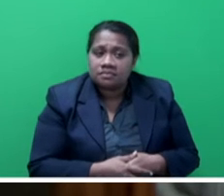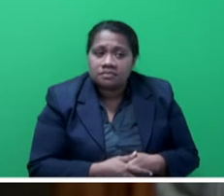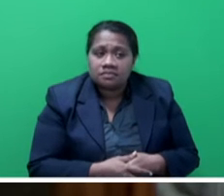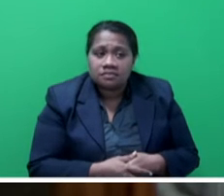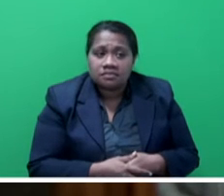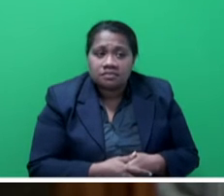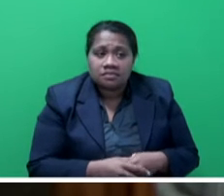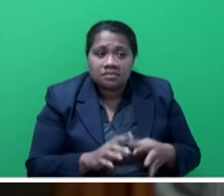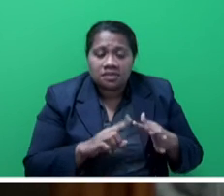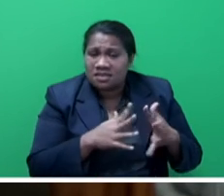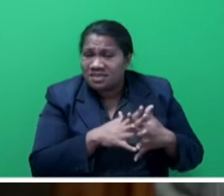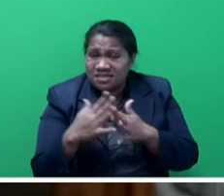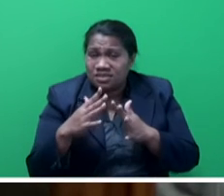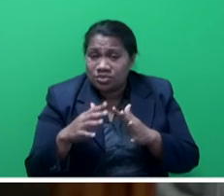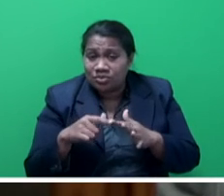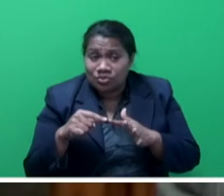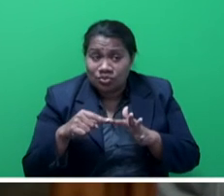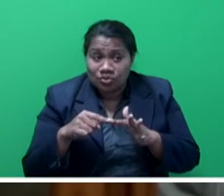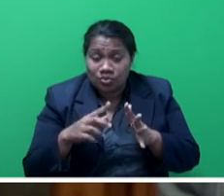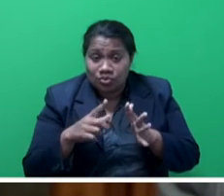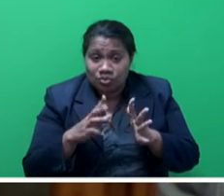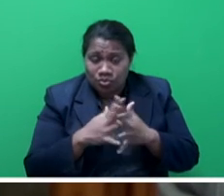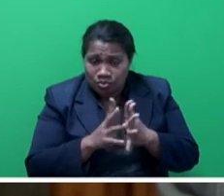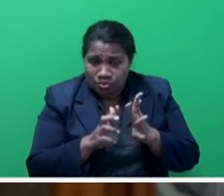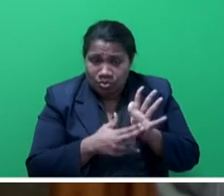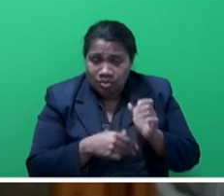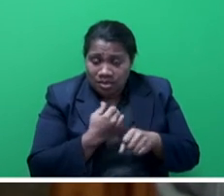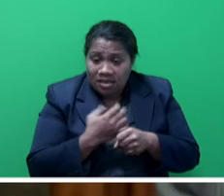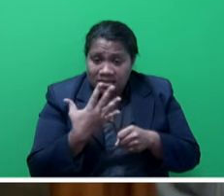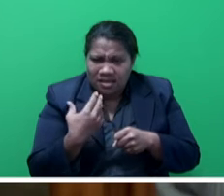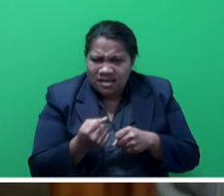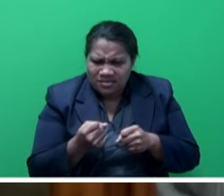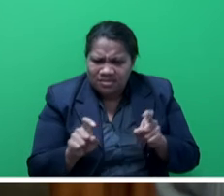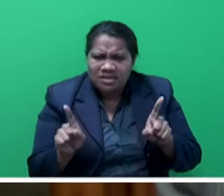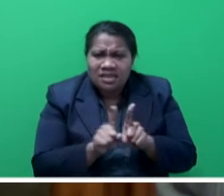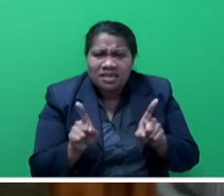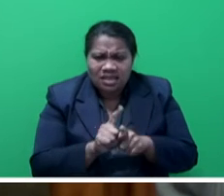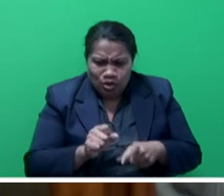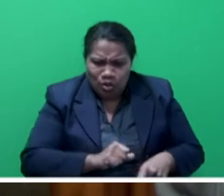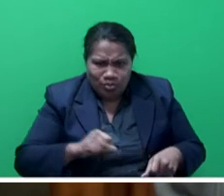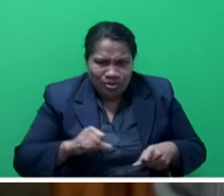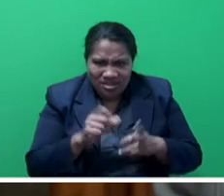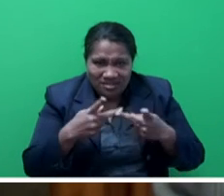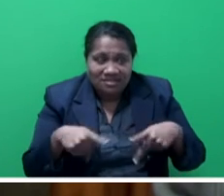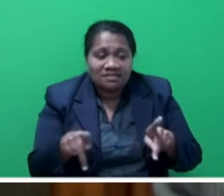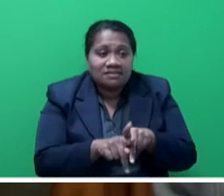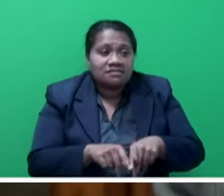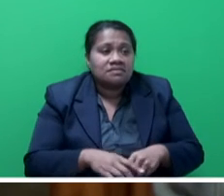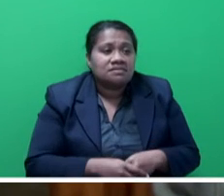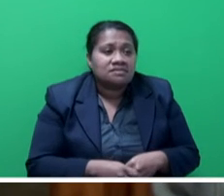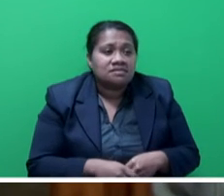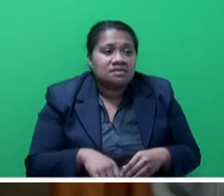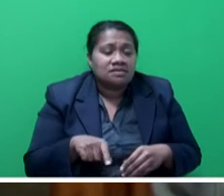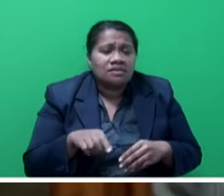the east wing feeds the autoclave room in the operating theatres and the wards while the one in the west wing provides steam and hot water to the laundry